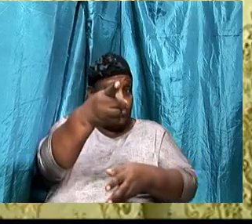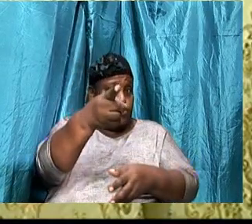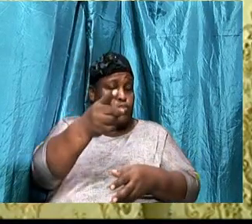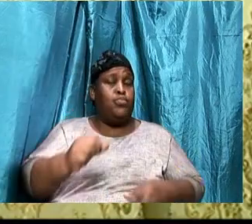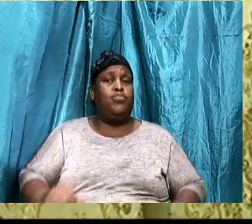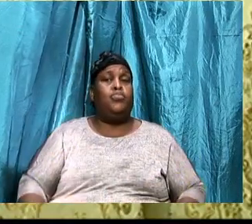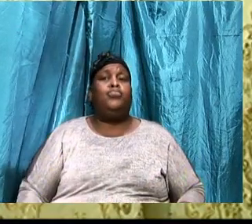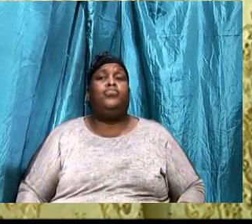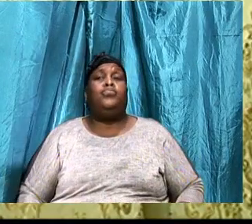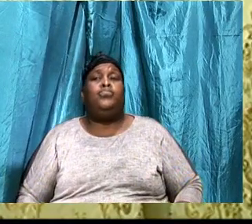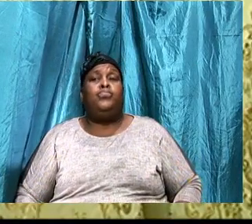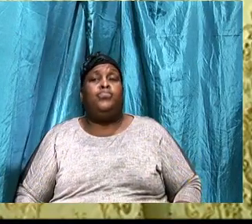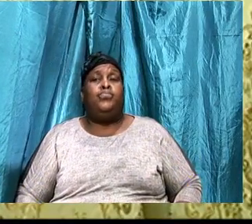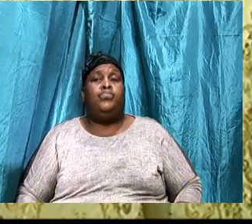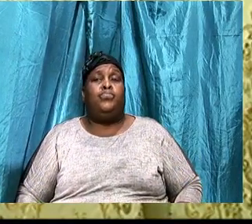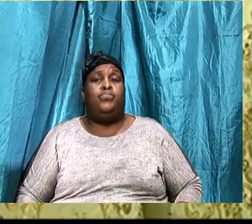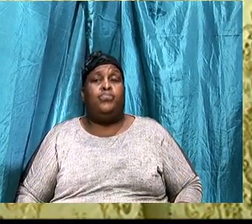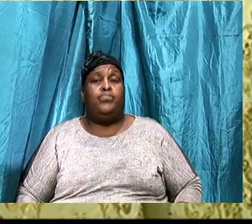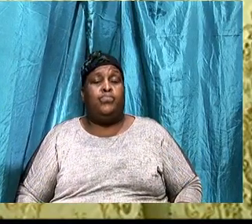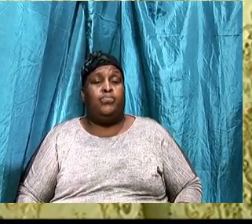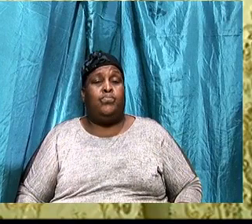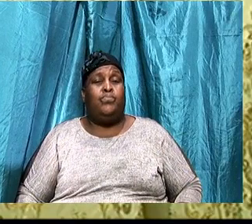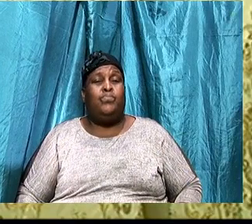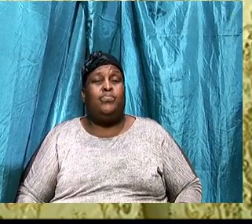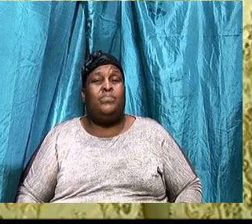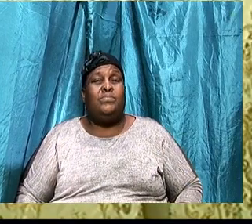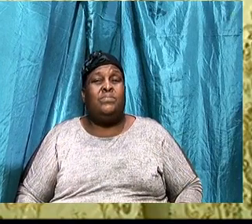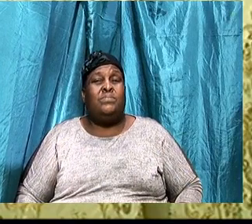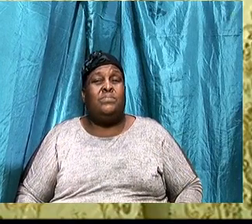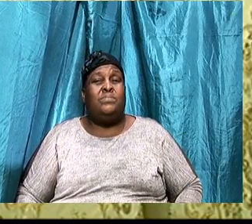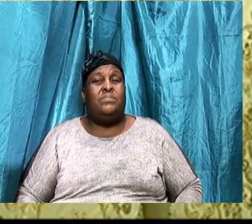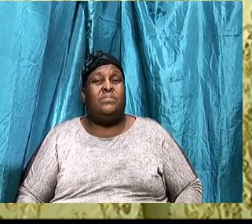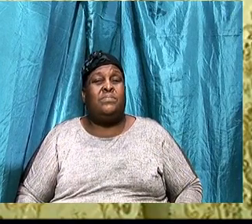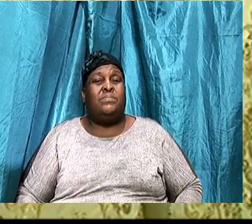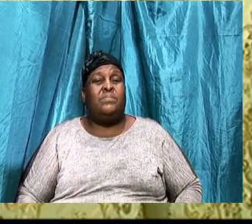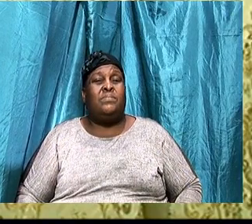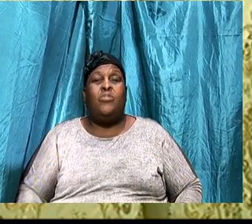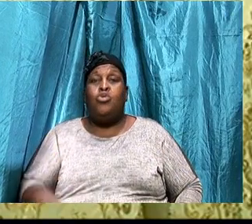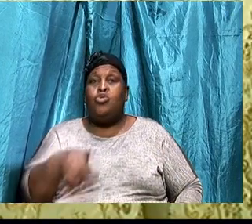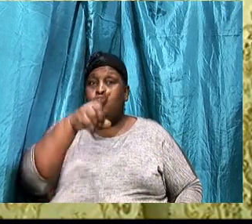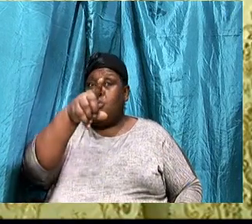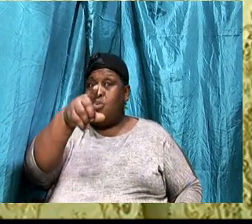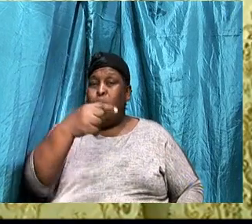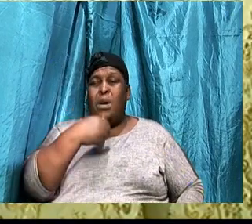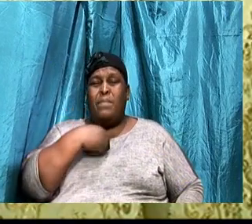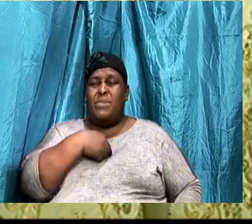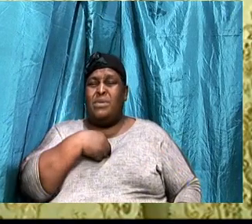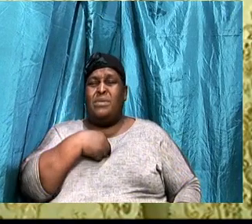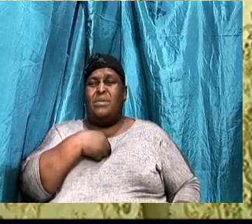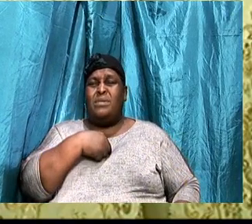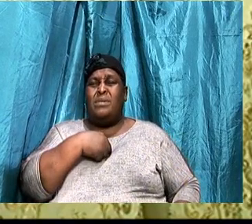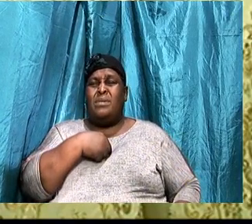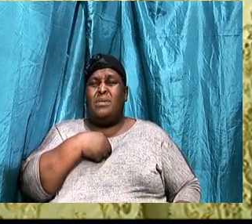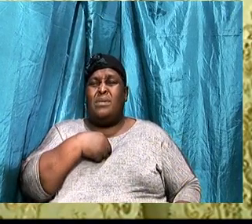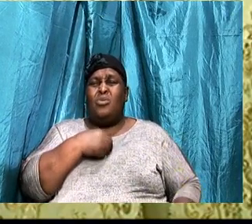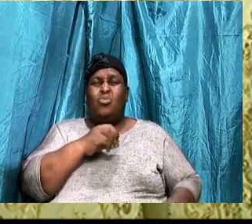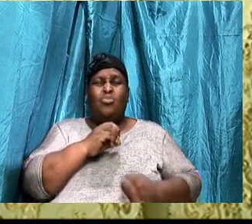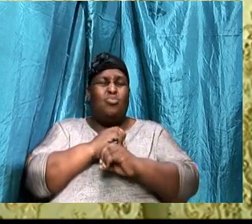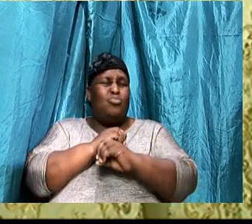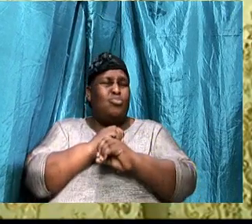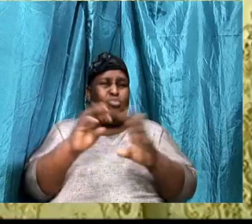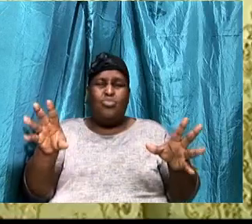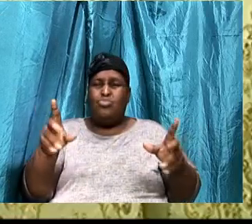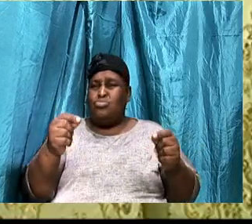Unmerited favor, Listen, You and I, Could not do anything, To appease the wrath of God,